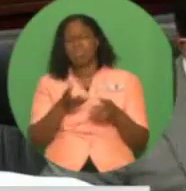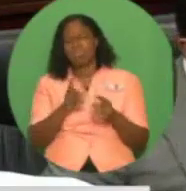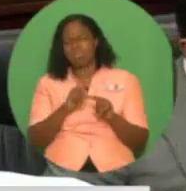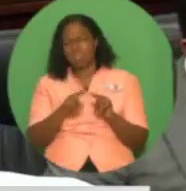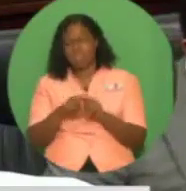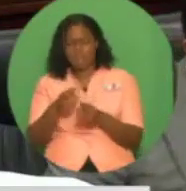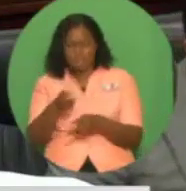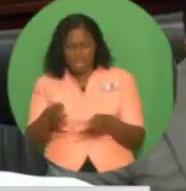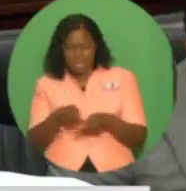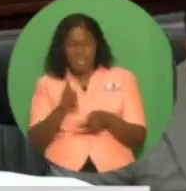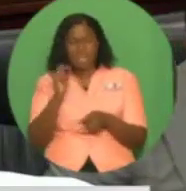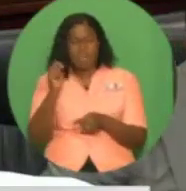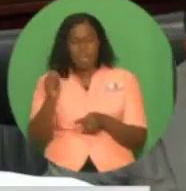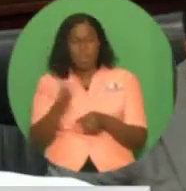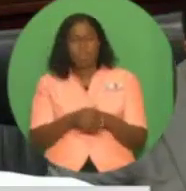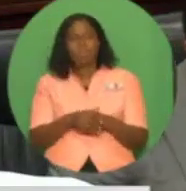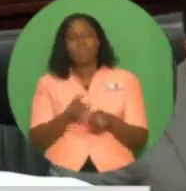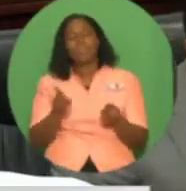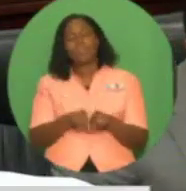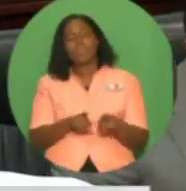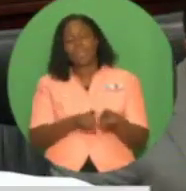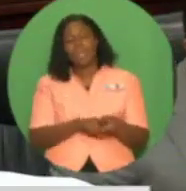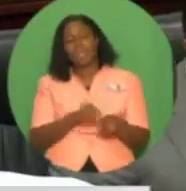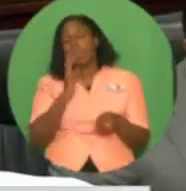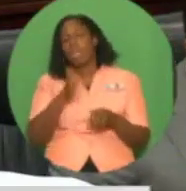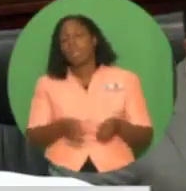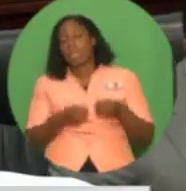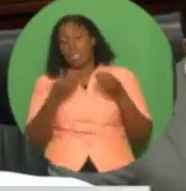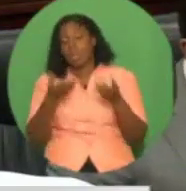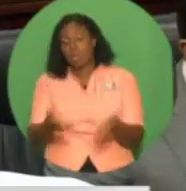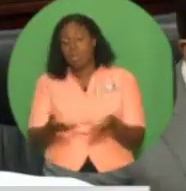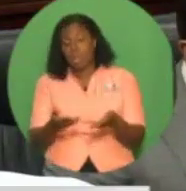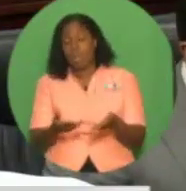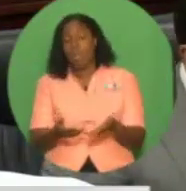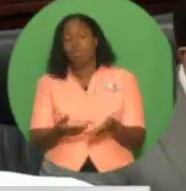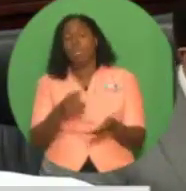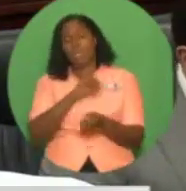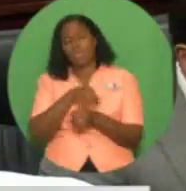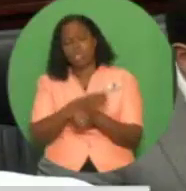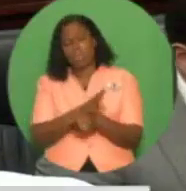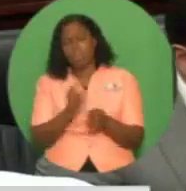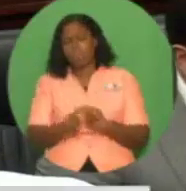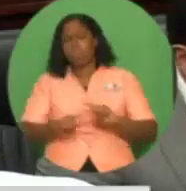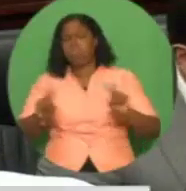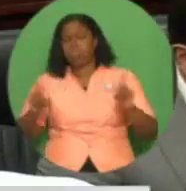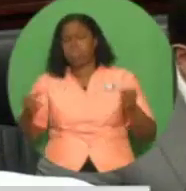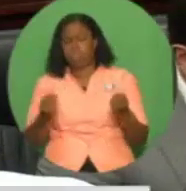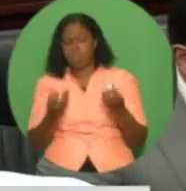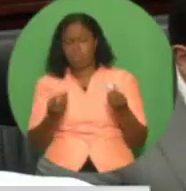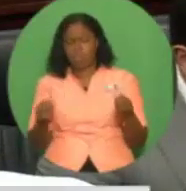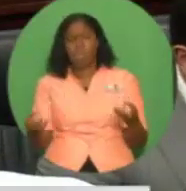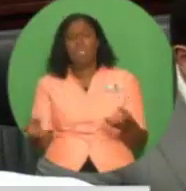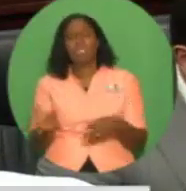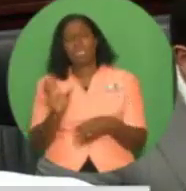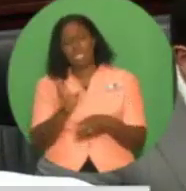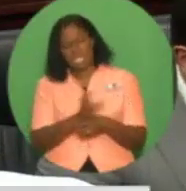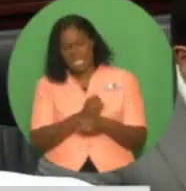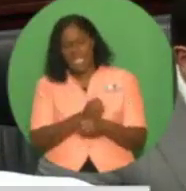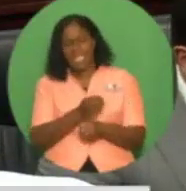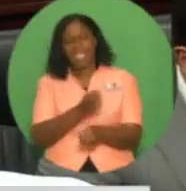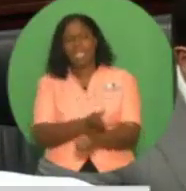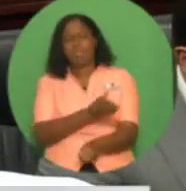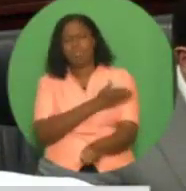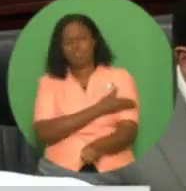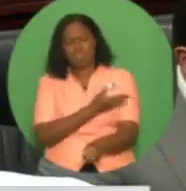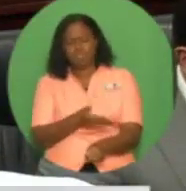a contract for which will be shortly awarded. In addition, to improve the security architecture in Tobago,